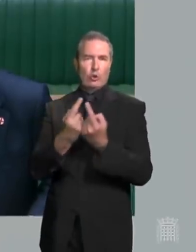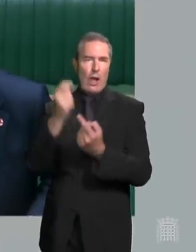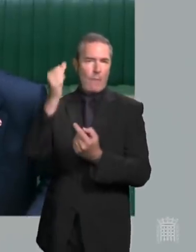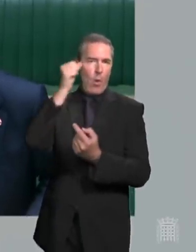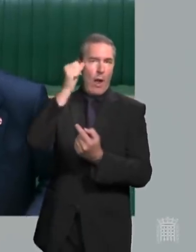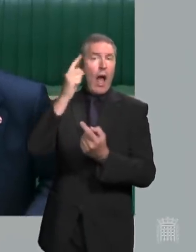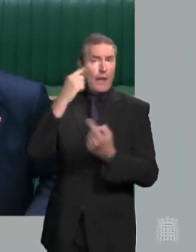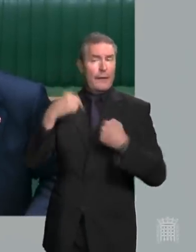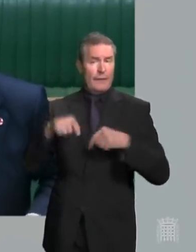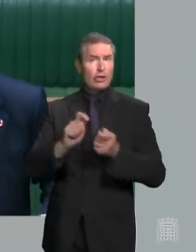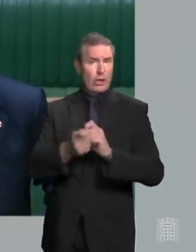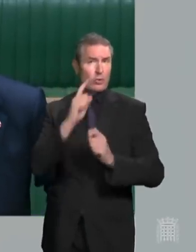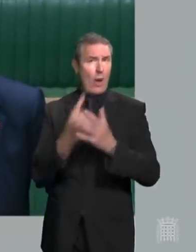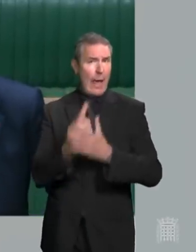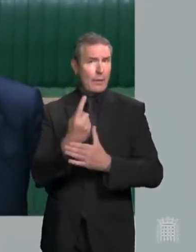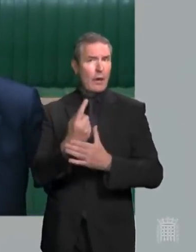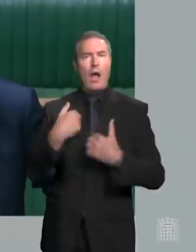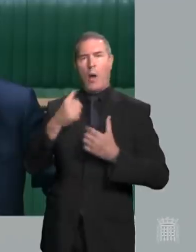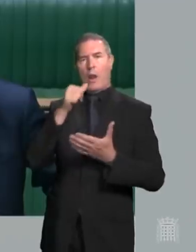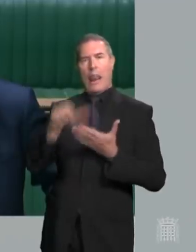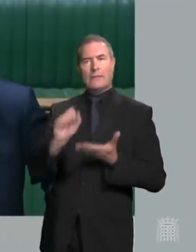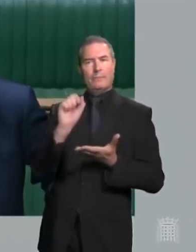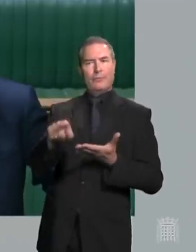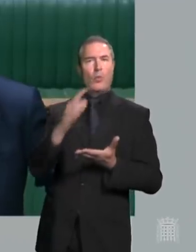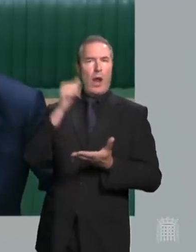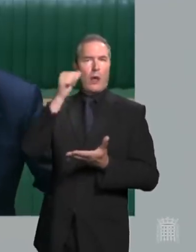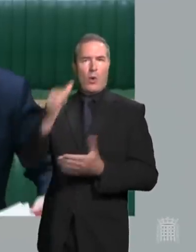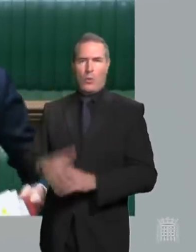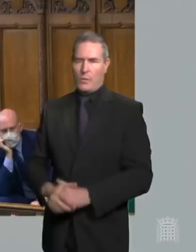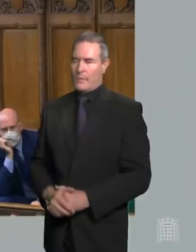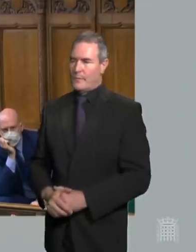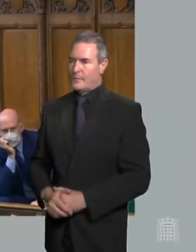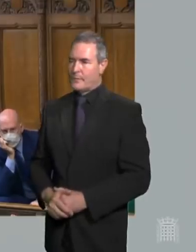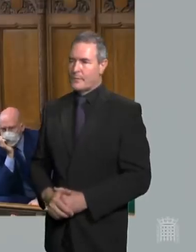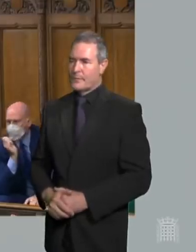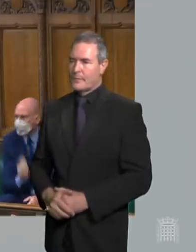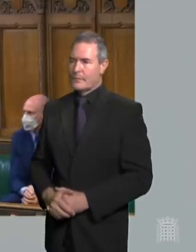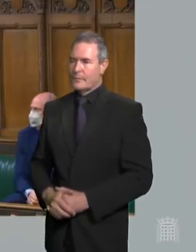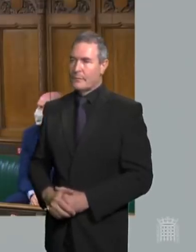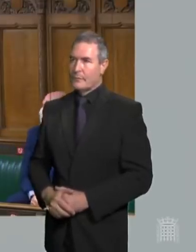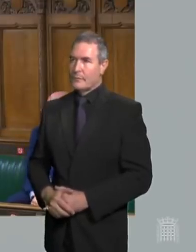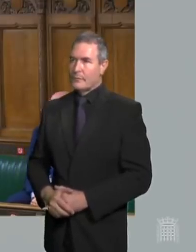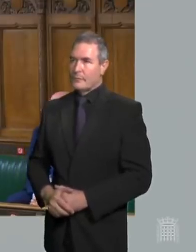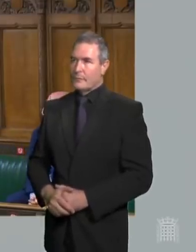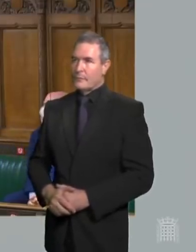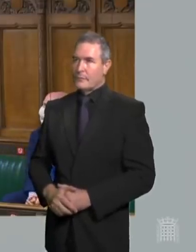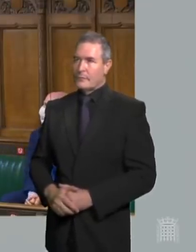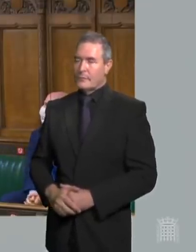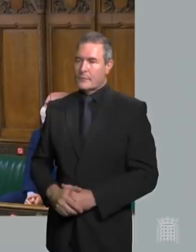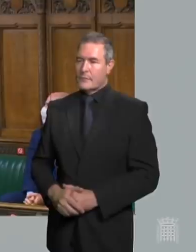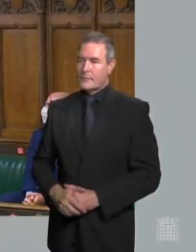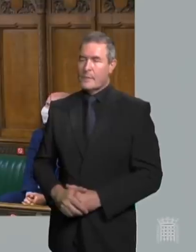of my knowledge we are making that change but I will I will write to her as soon as I have that information David Jones thank you Mr Speaker